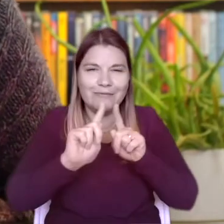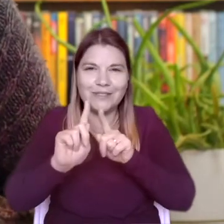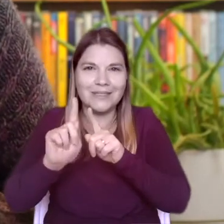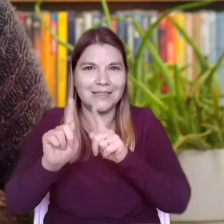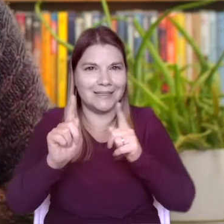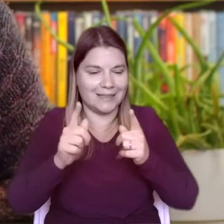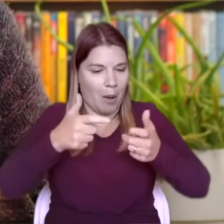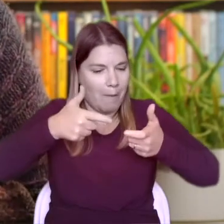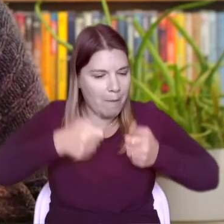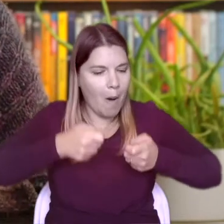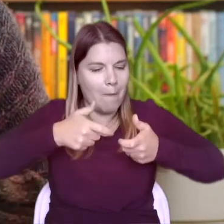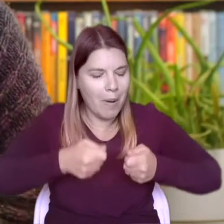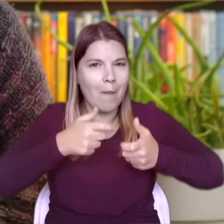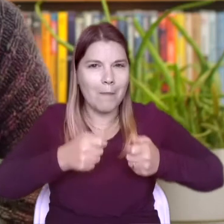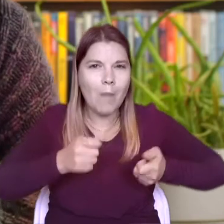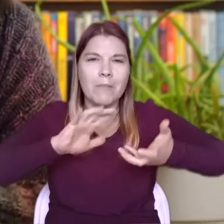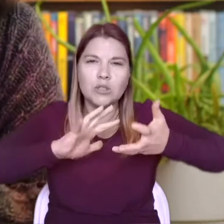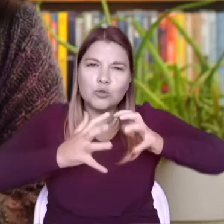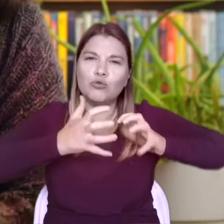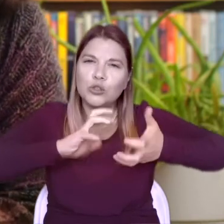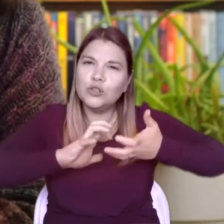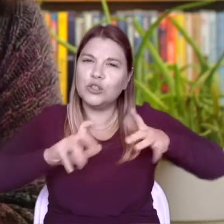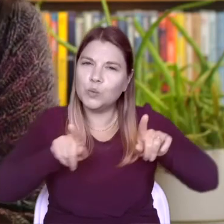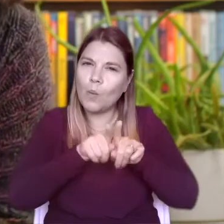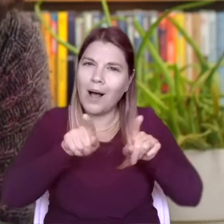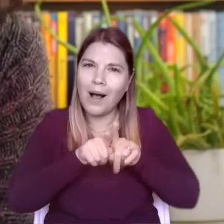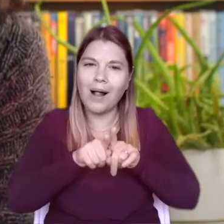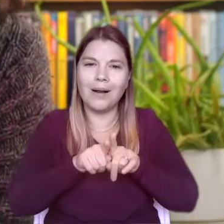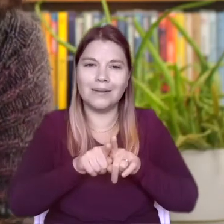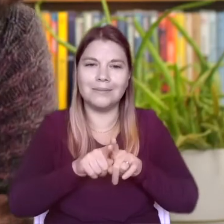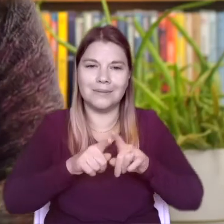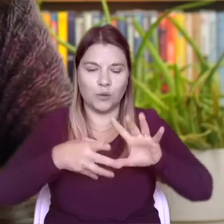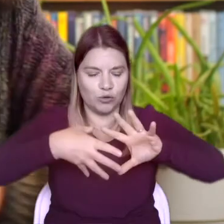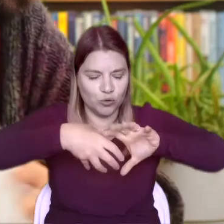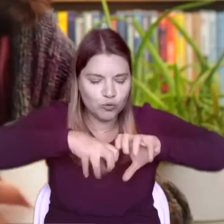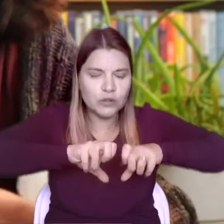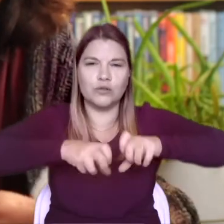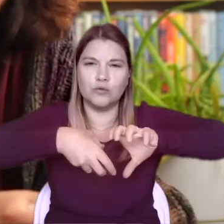you get the satisfying pops of the bubbles I'm scrunching up the bubble wrap